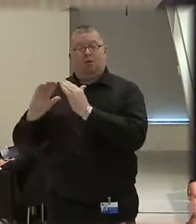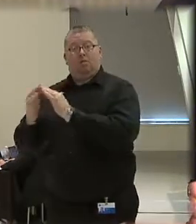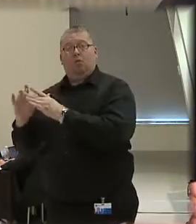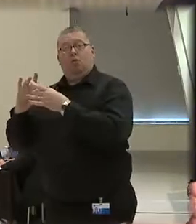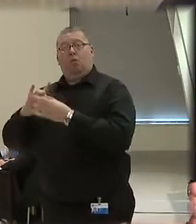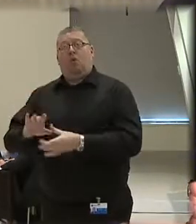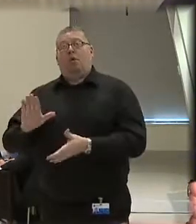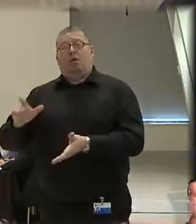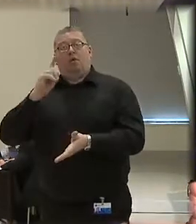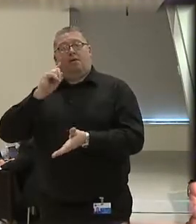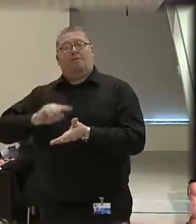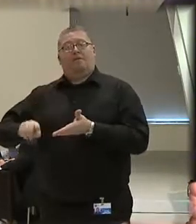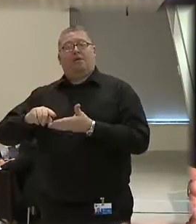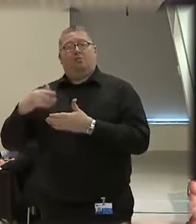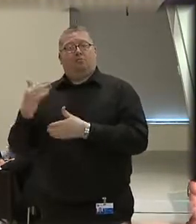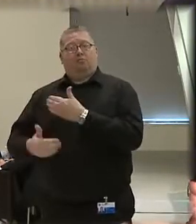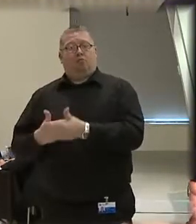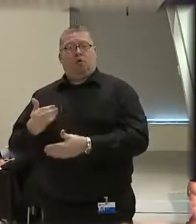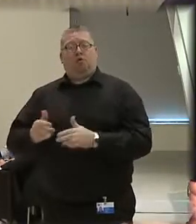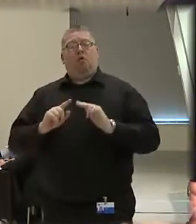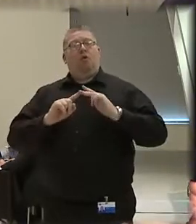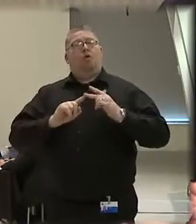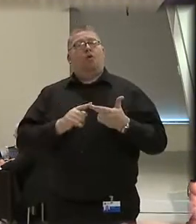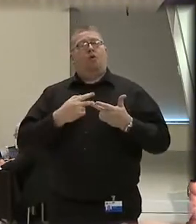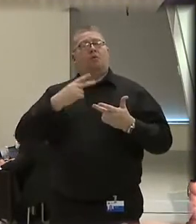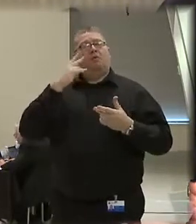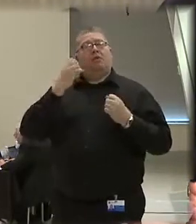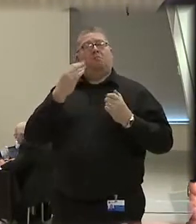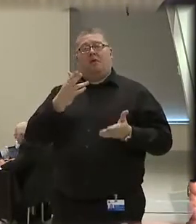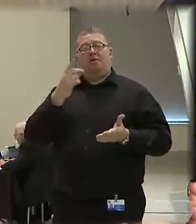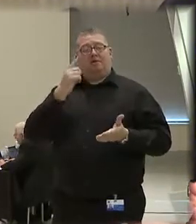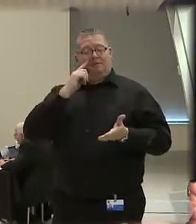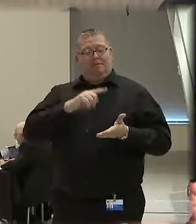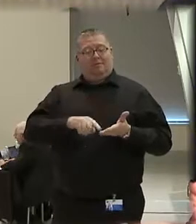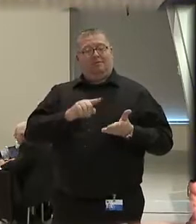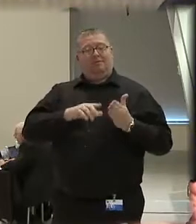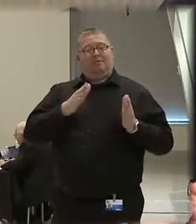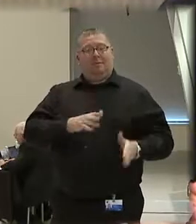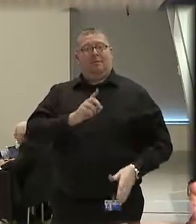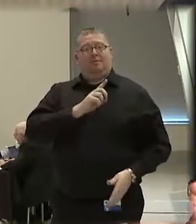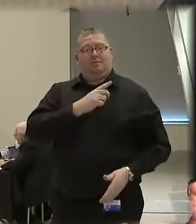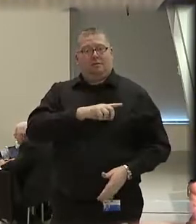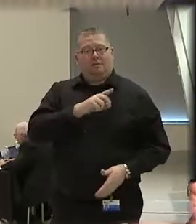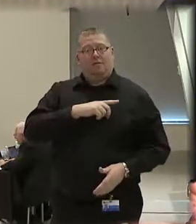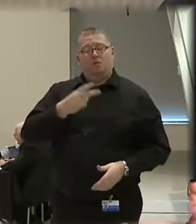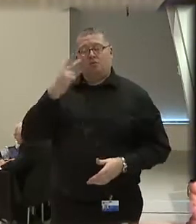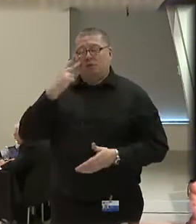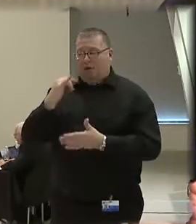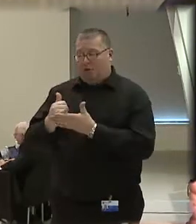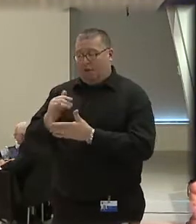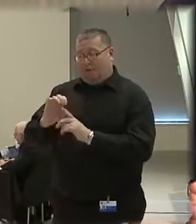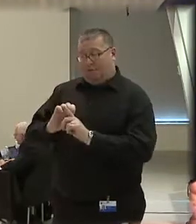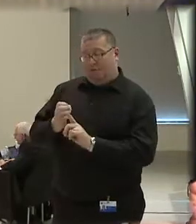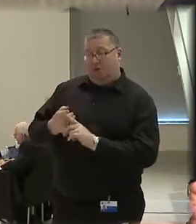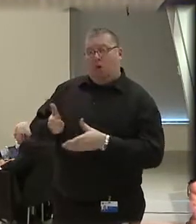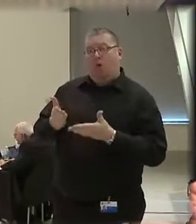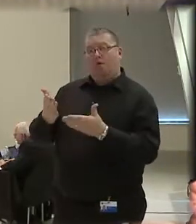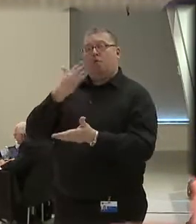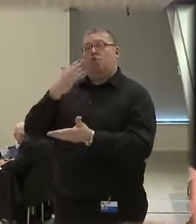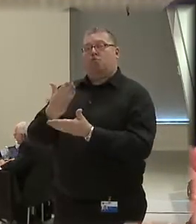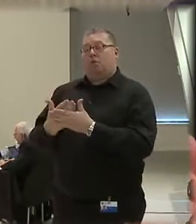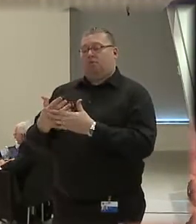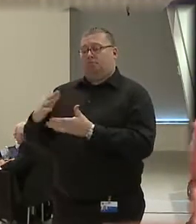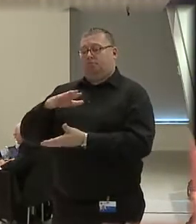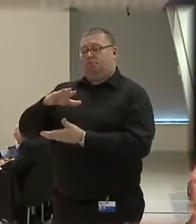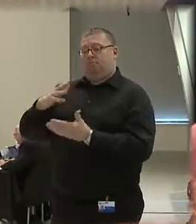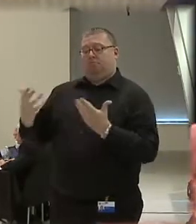their investigations. Third, fit detectives are part of the organizational learning environment, thus offer an immediate glimpse into training